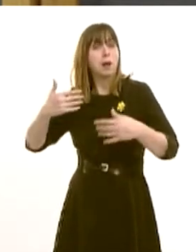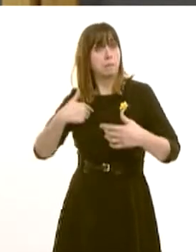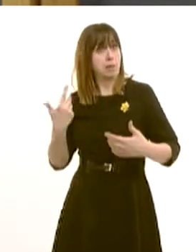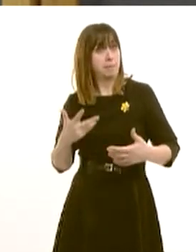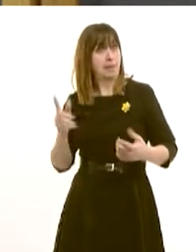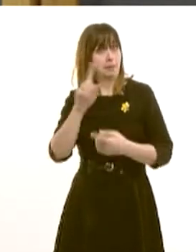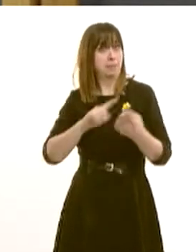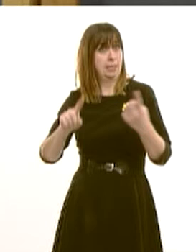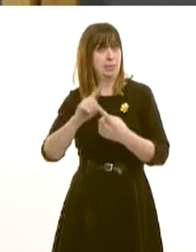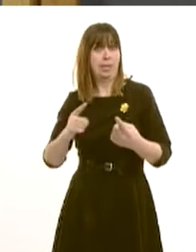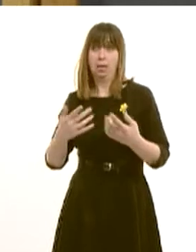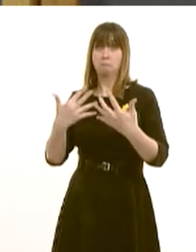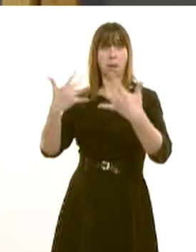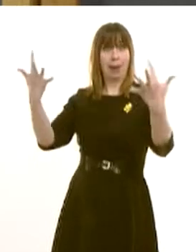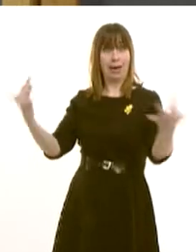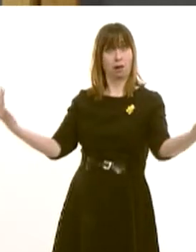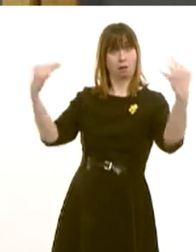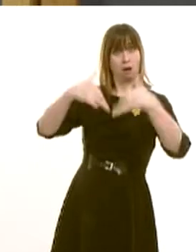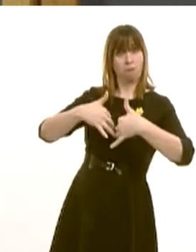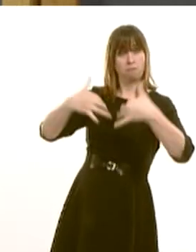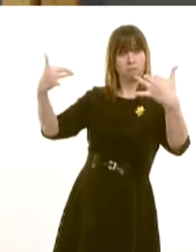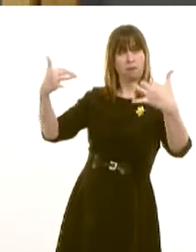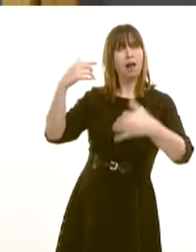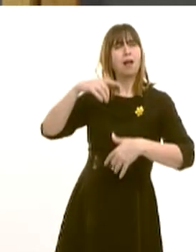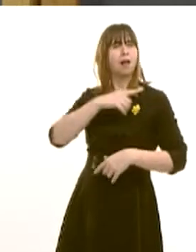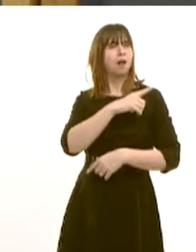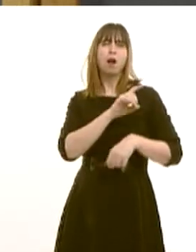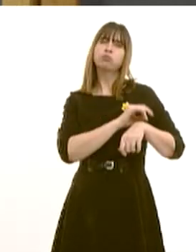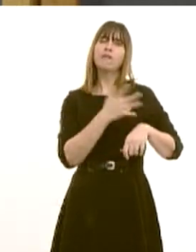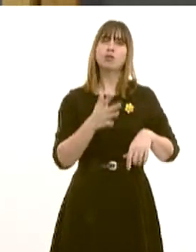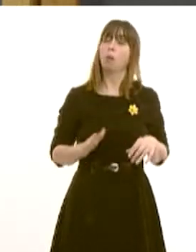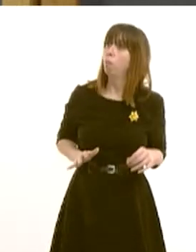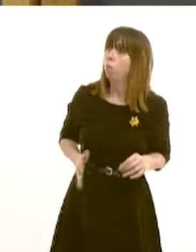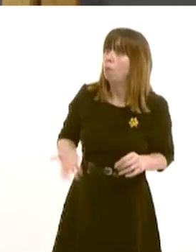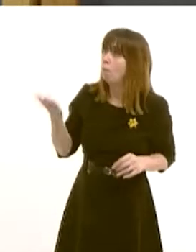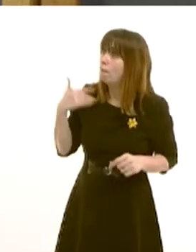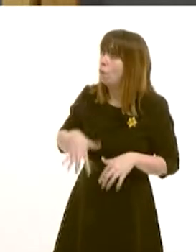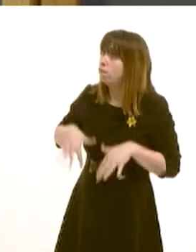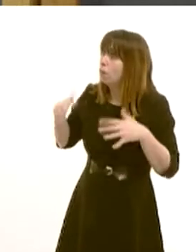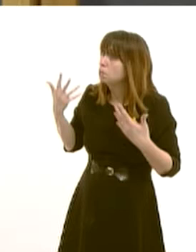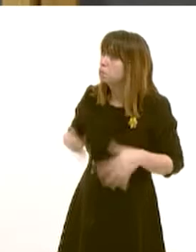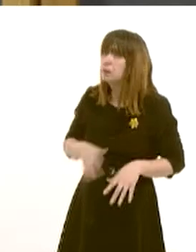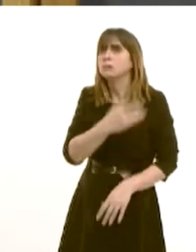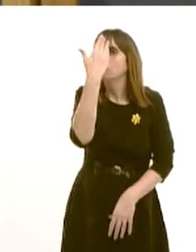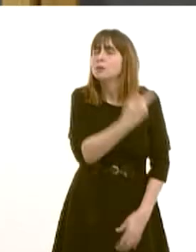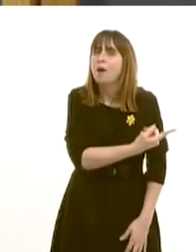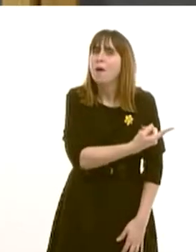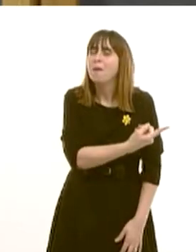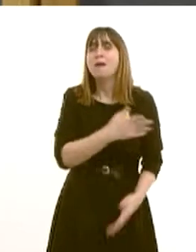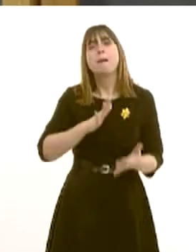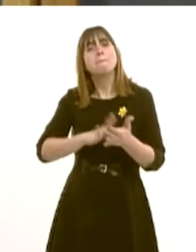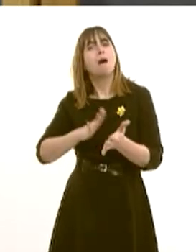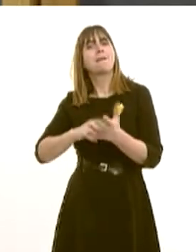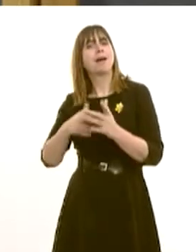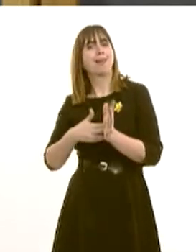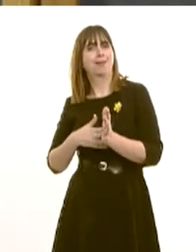attended is that the professionals aren't often aware of that at all. So I do think that Professor Mark Micklin has a